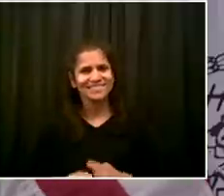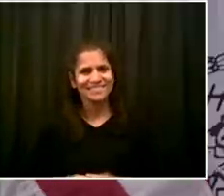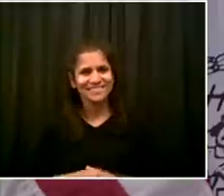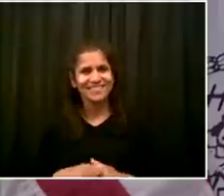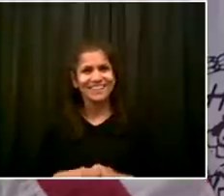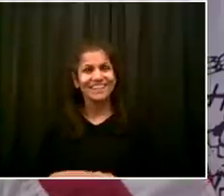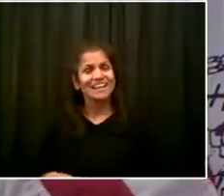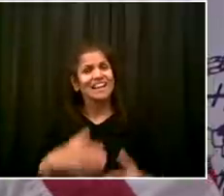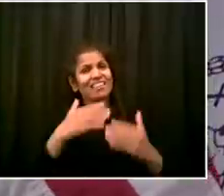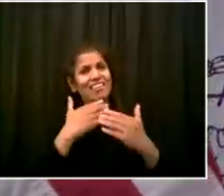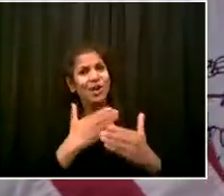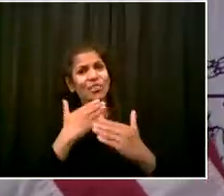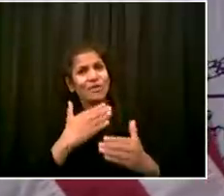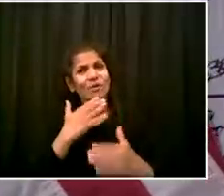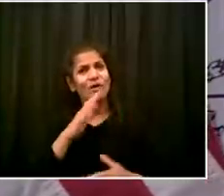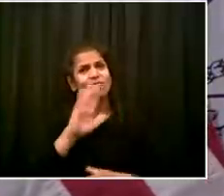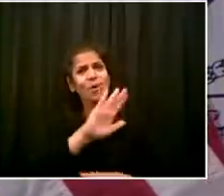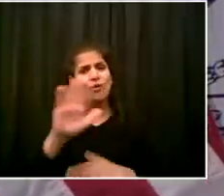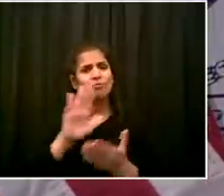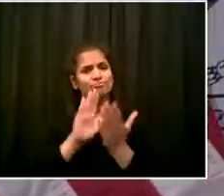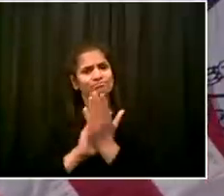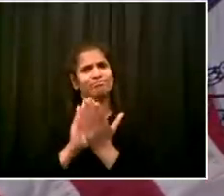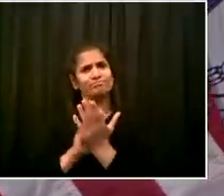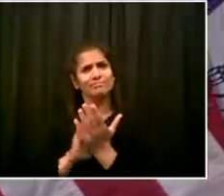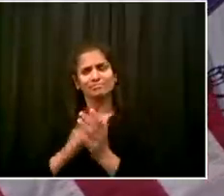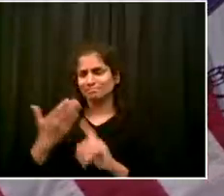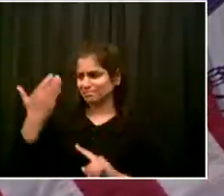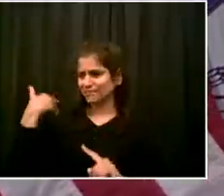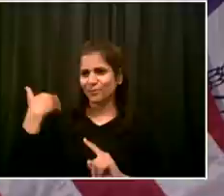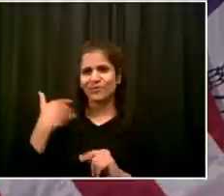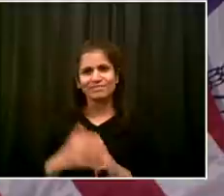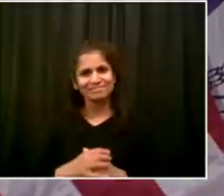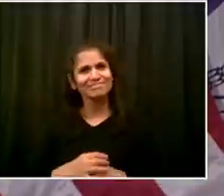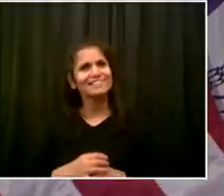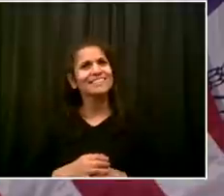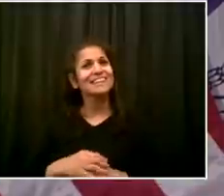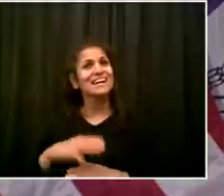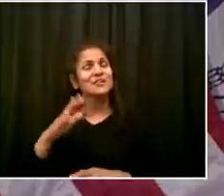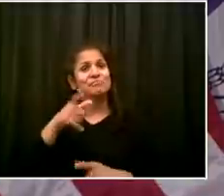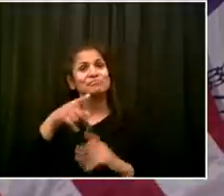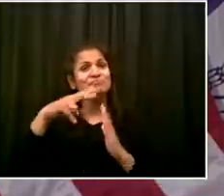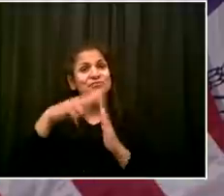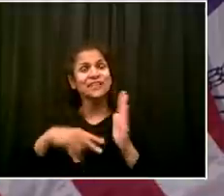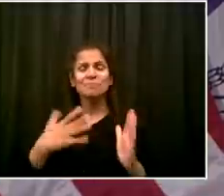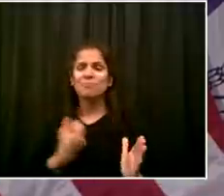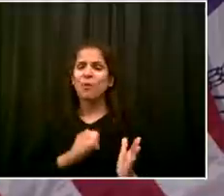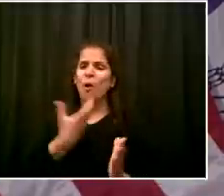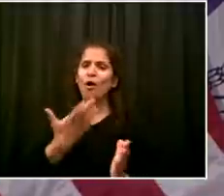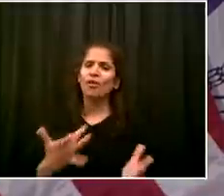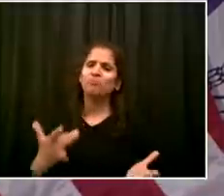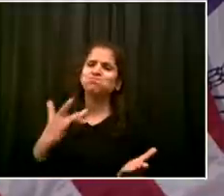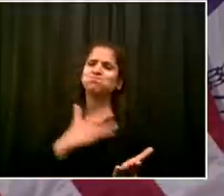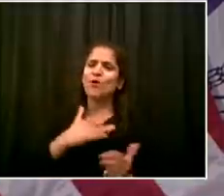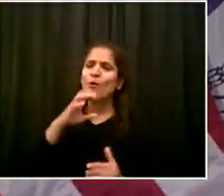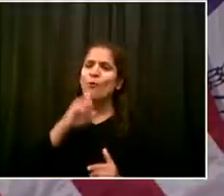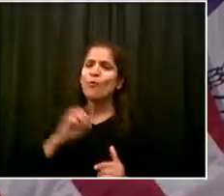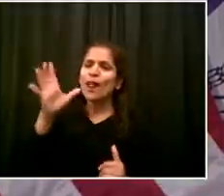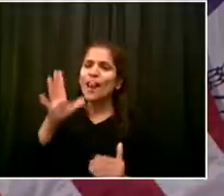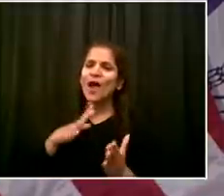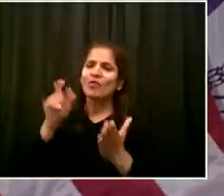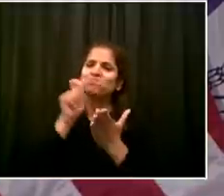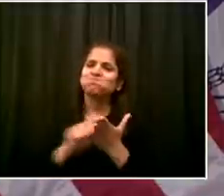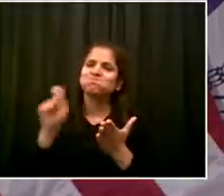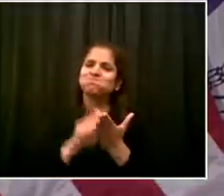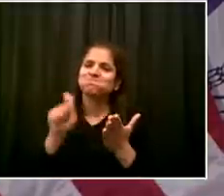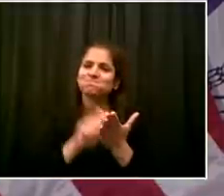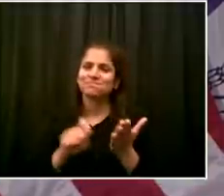in Sheepshead Bay. When you say we're looking at a possible restart in the first